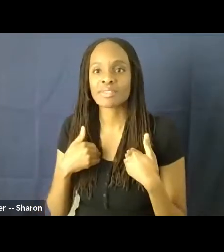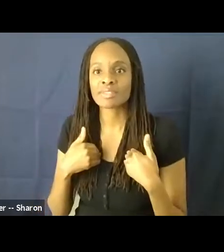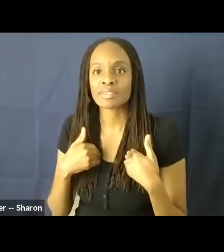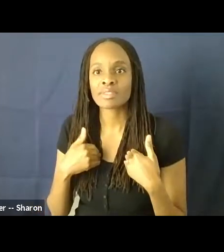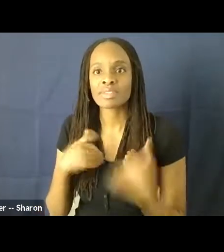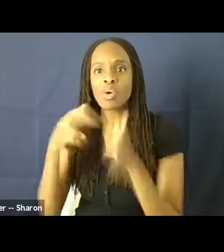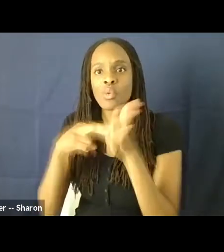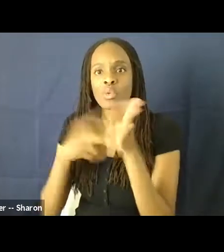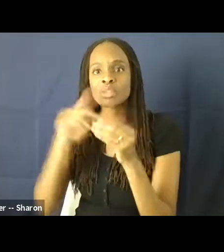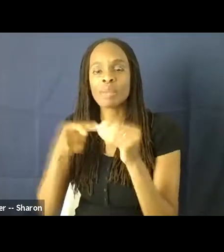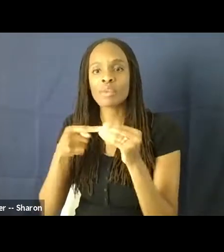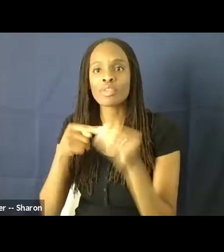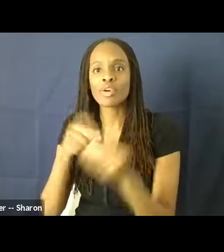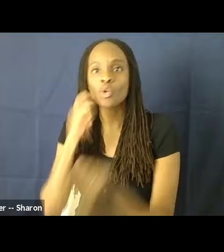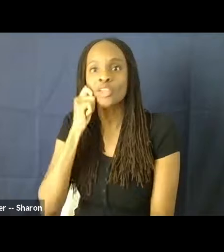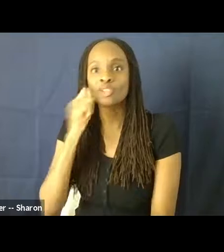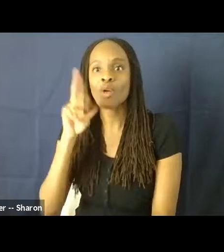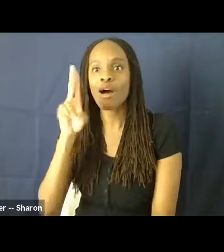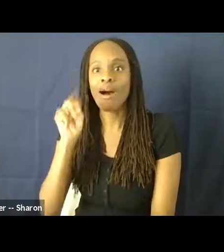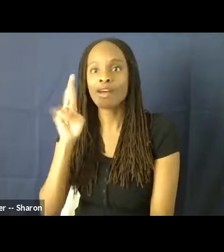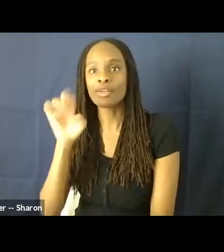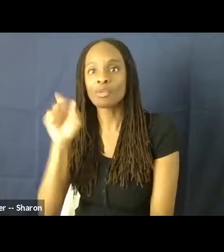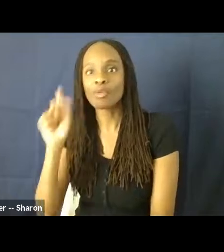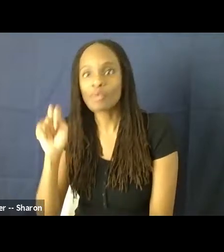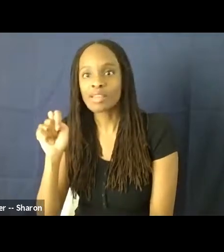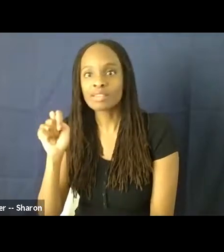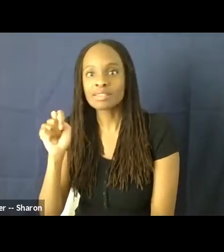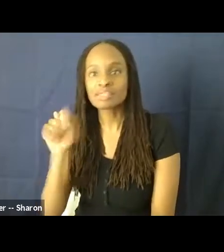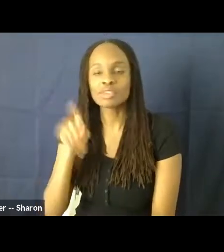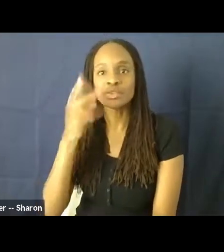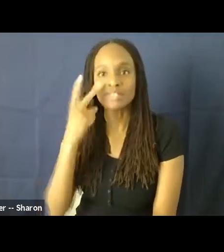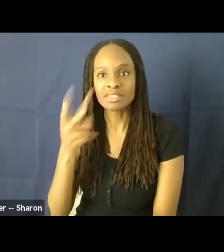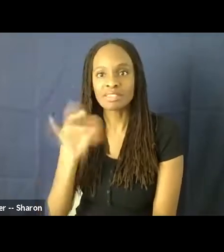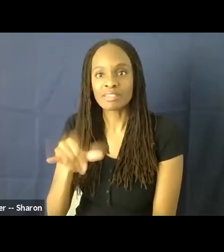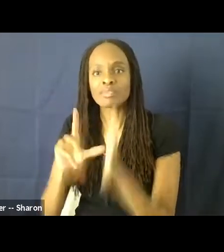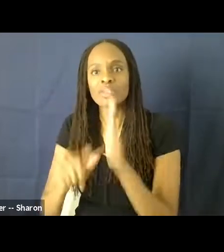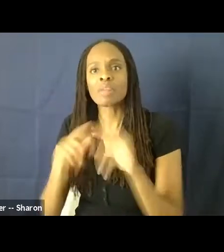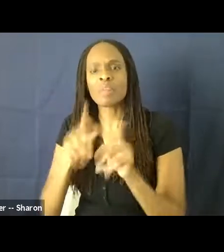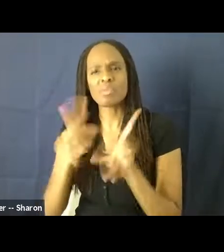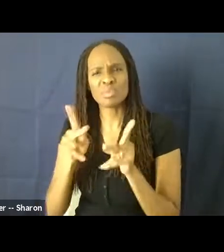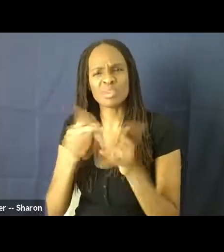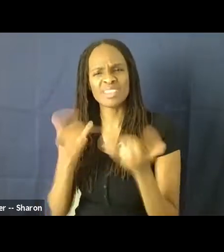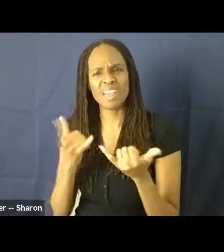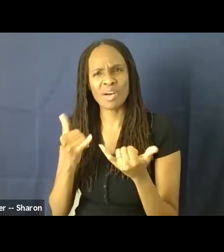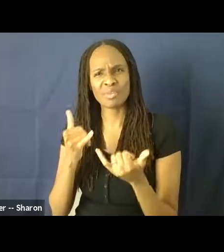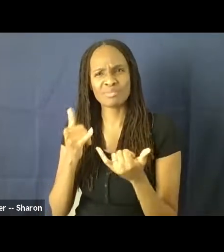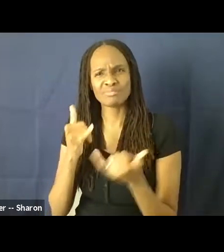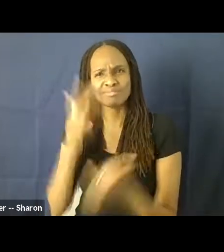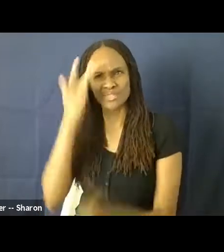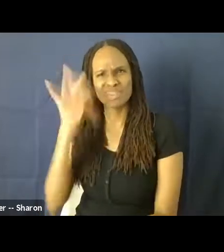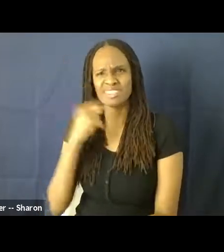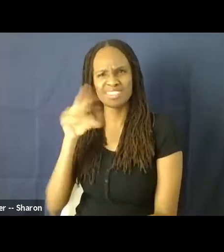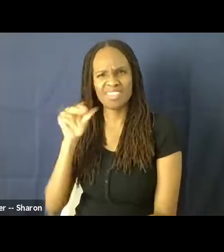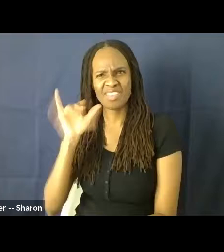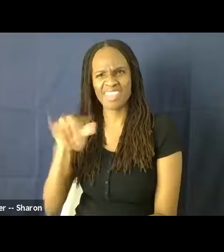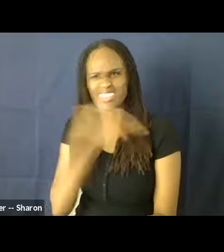about the racial unrest that will come about if they show race-based pictures in their city. But people are smart to it now, right? They're like, no, that's some BS. This